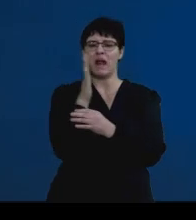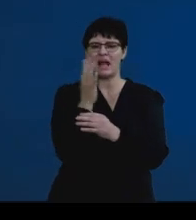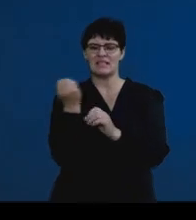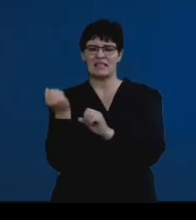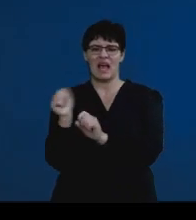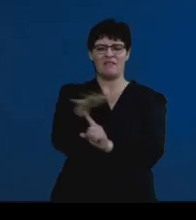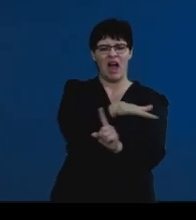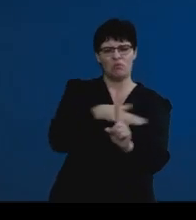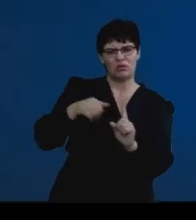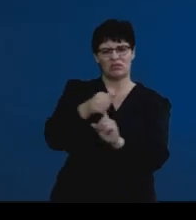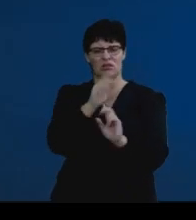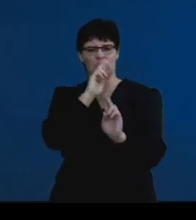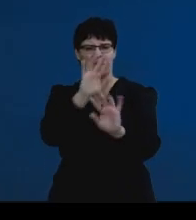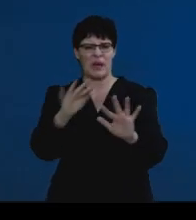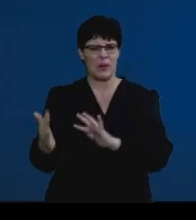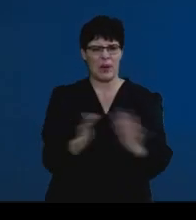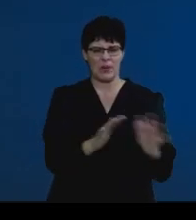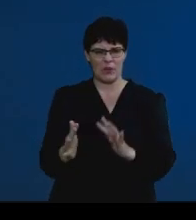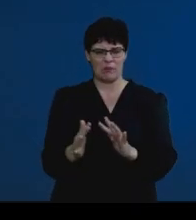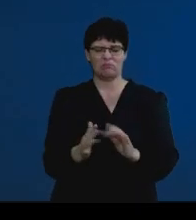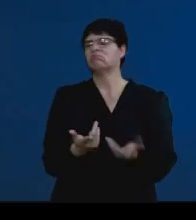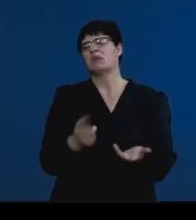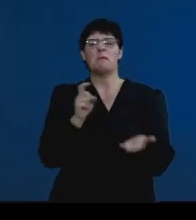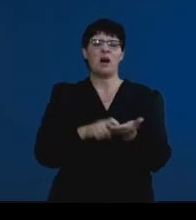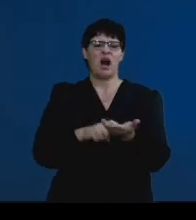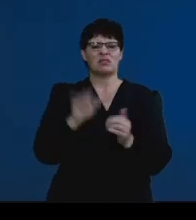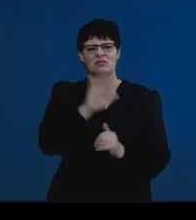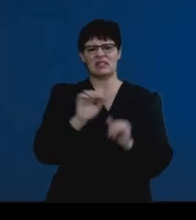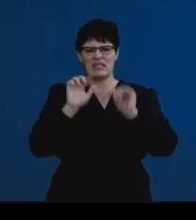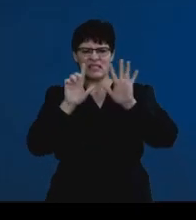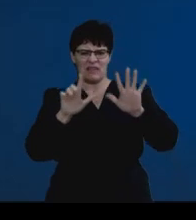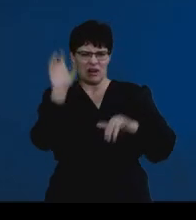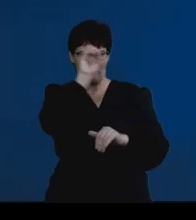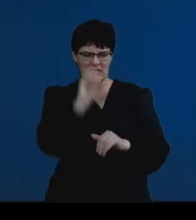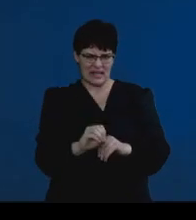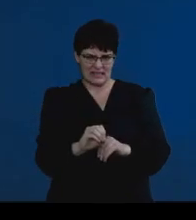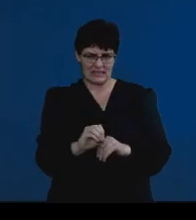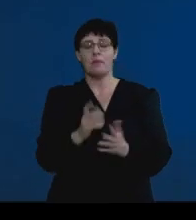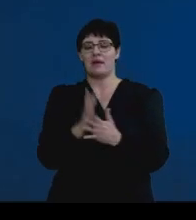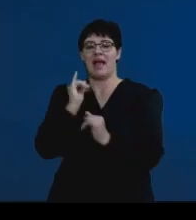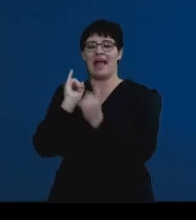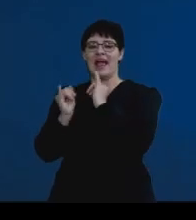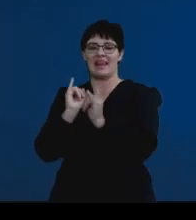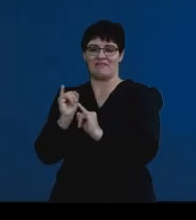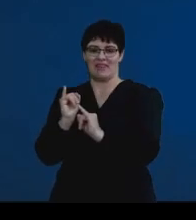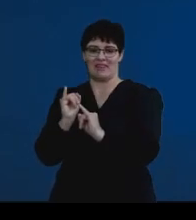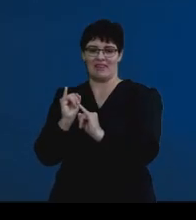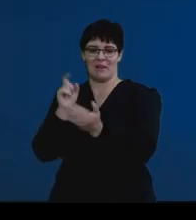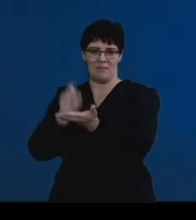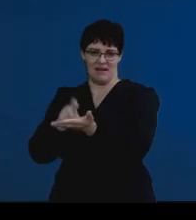and that's an approximate 7 marks, or 7%, with 11 marks contributing to that.